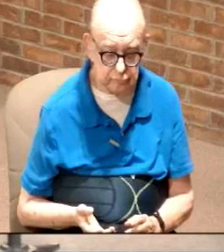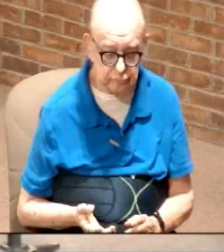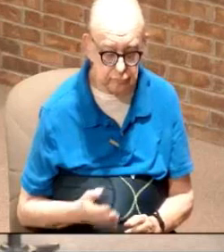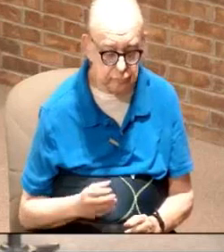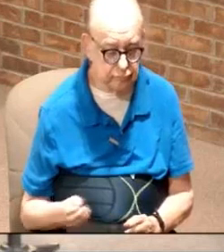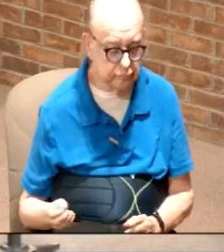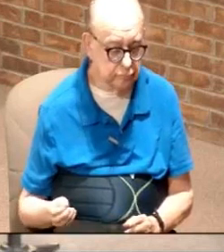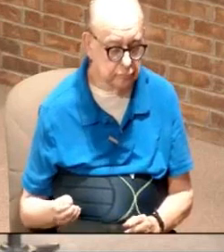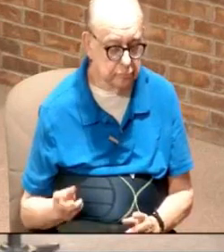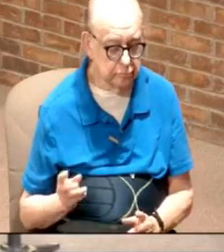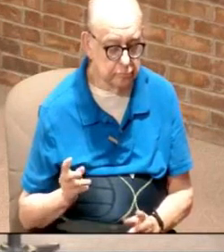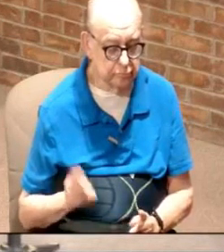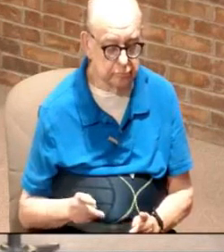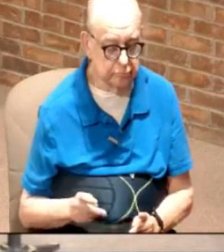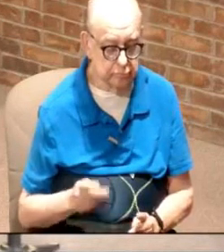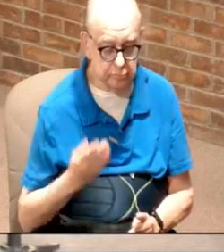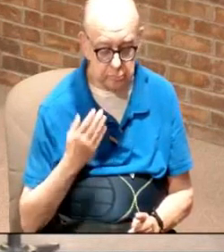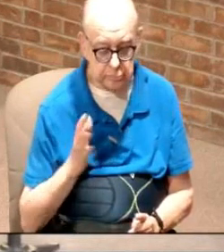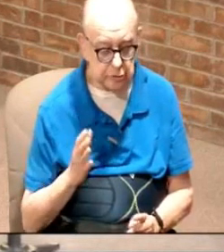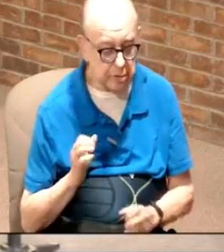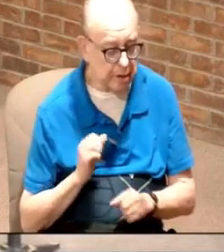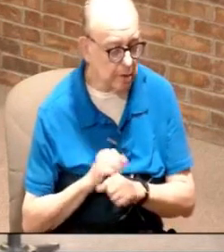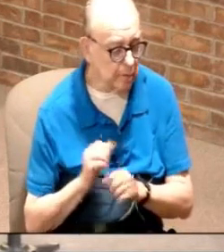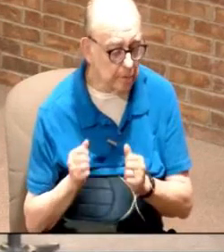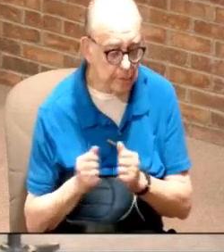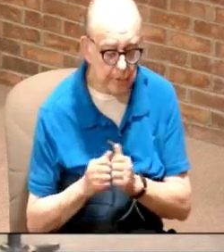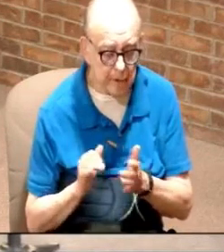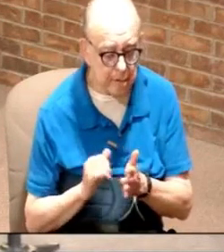And they don't know how to deal with that.